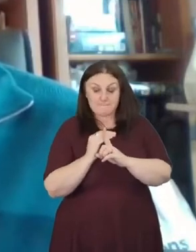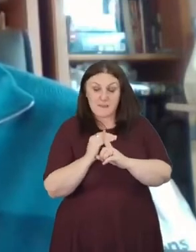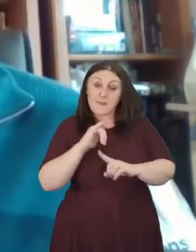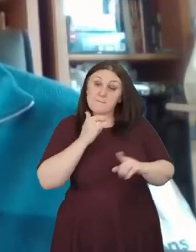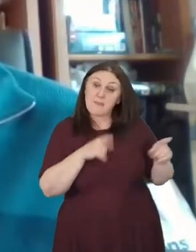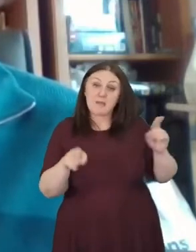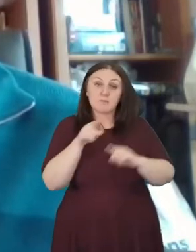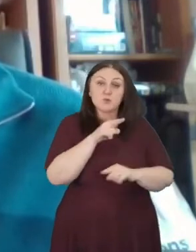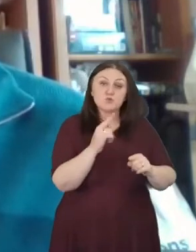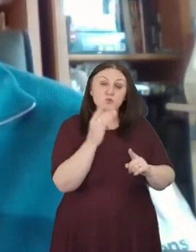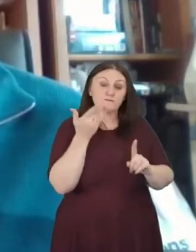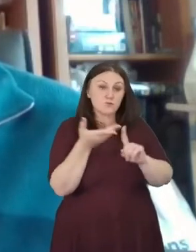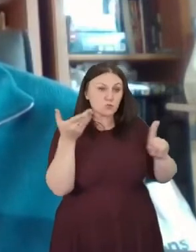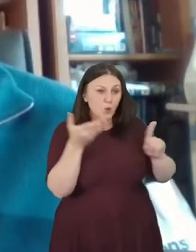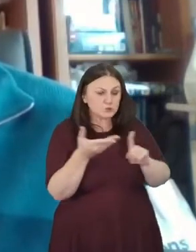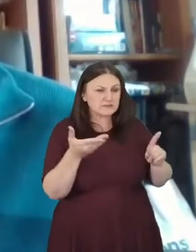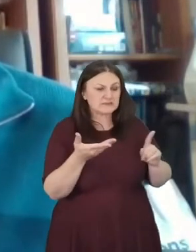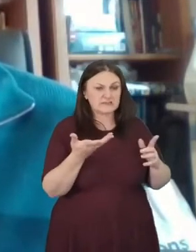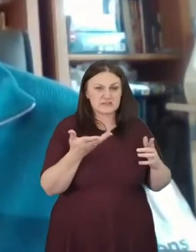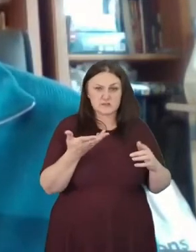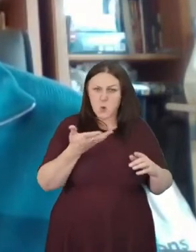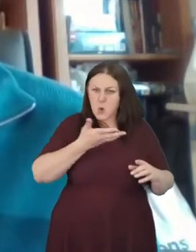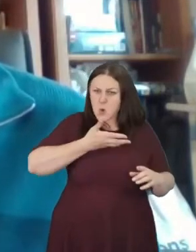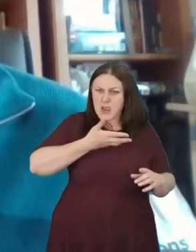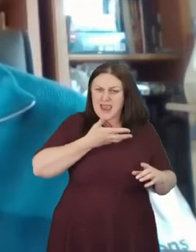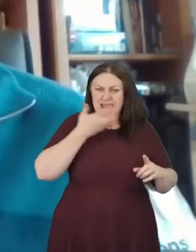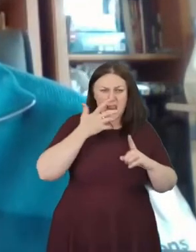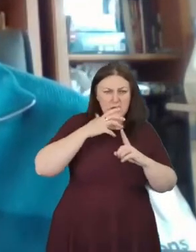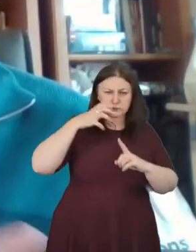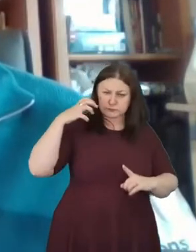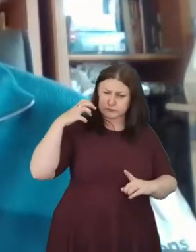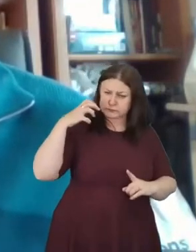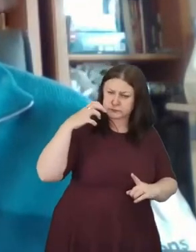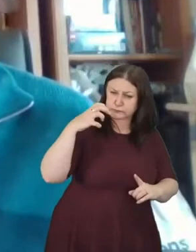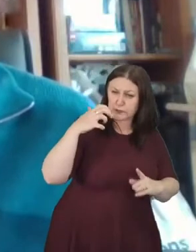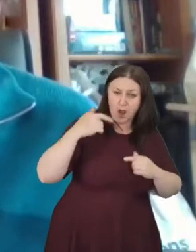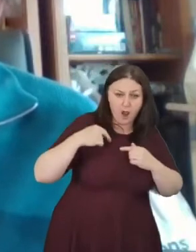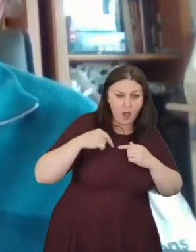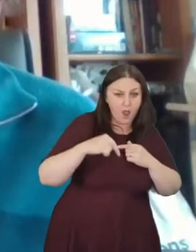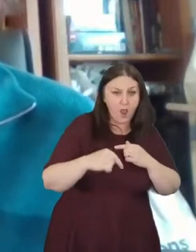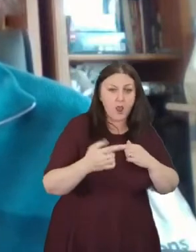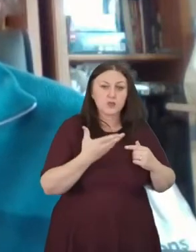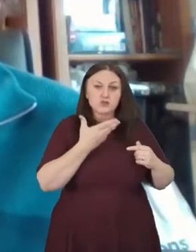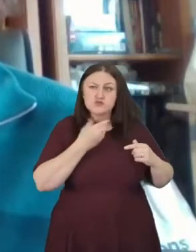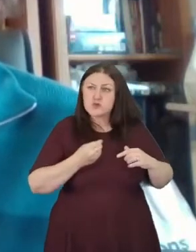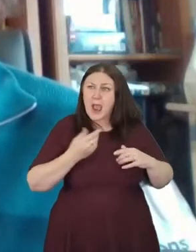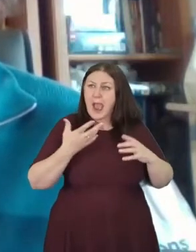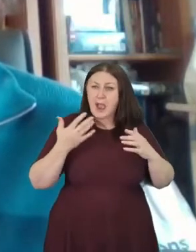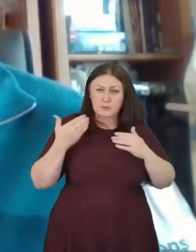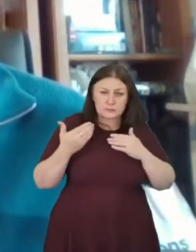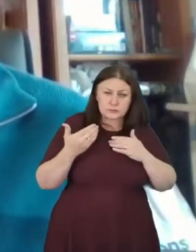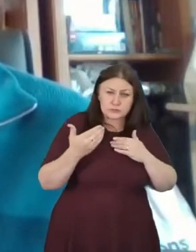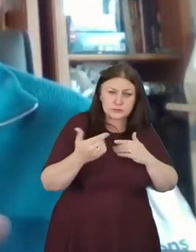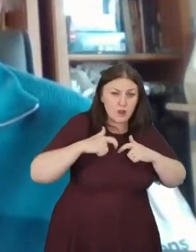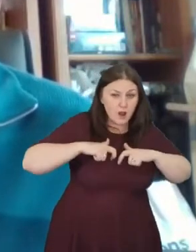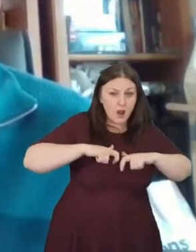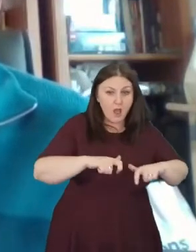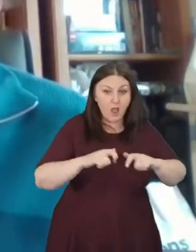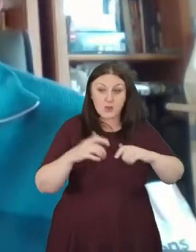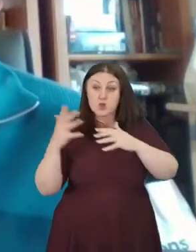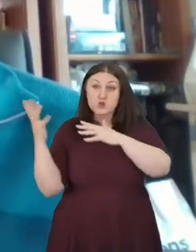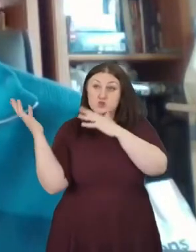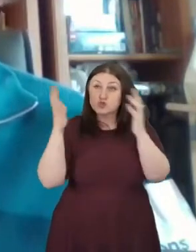that more frequent heat waves and droughts, stronger storms in both the UK and